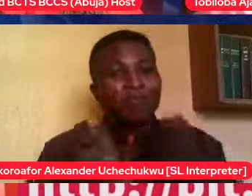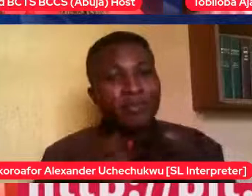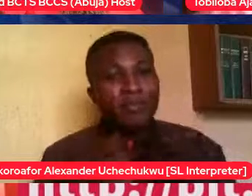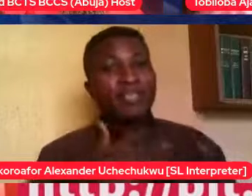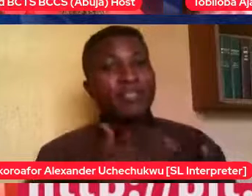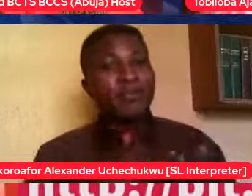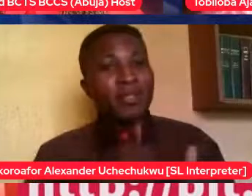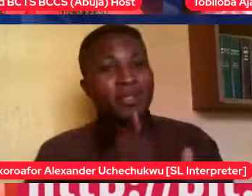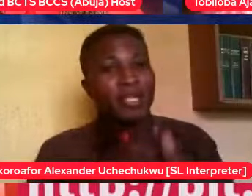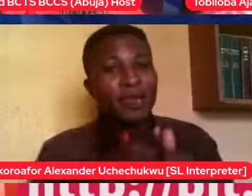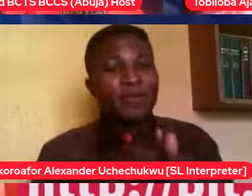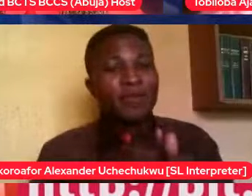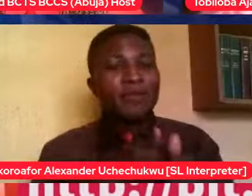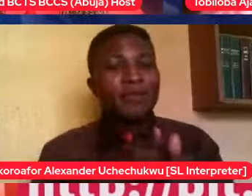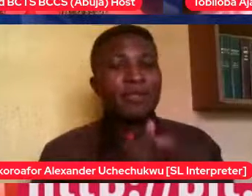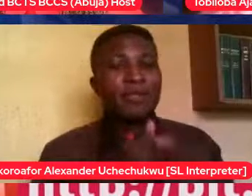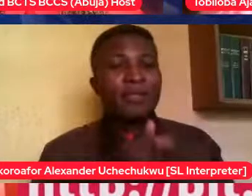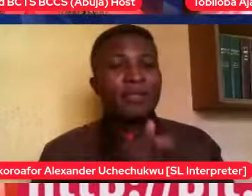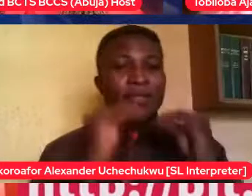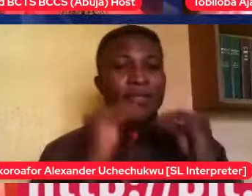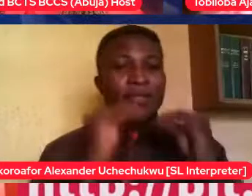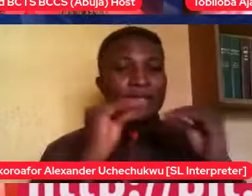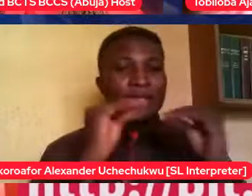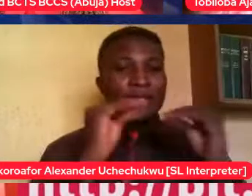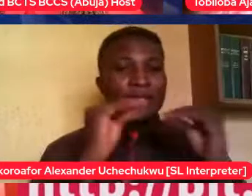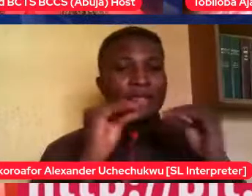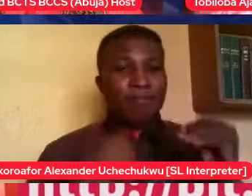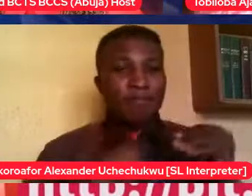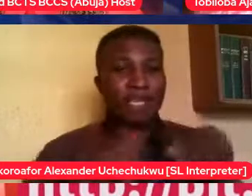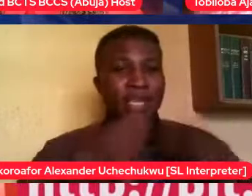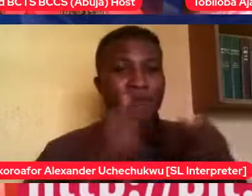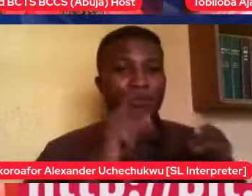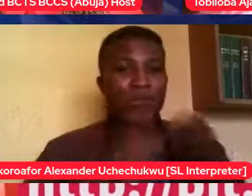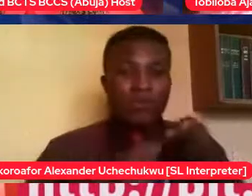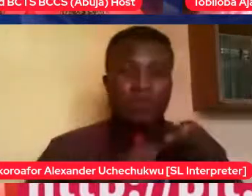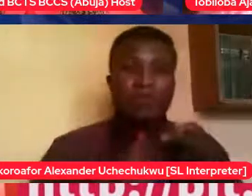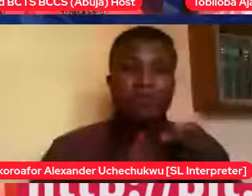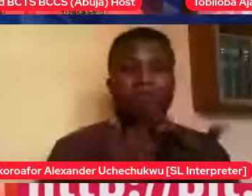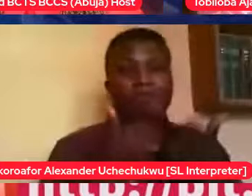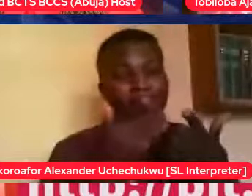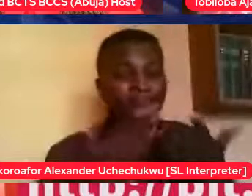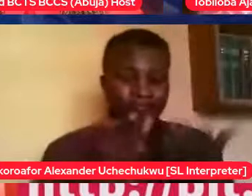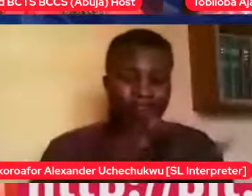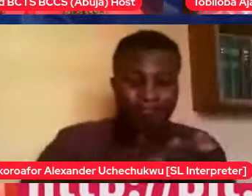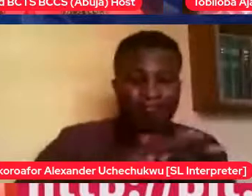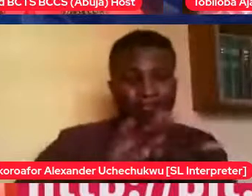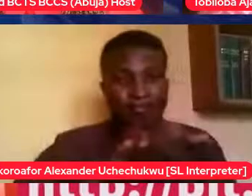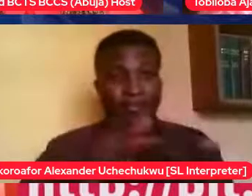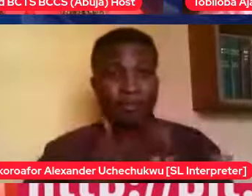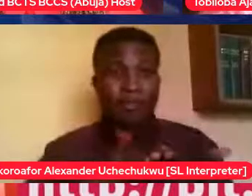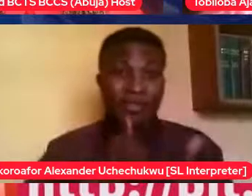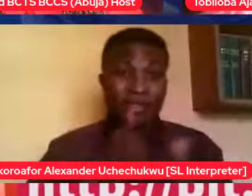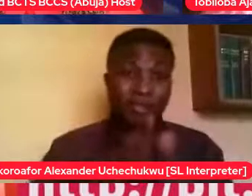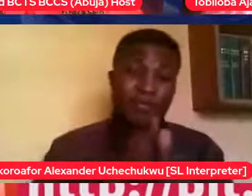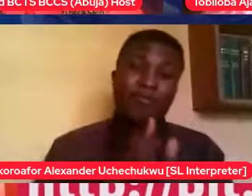Like, that was, like, an exercise in the zone. We probably spent, like, a couple of hours just, and my sister was like, look, if I have to